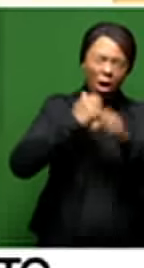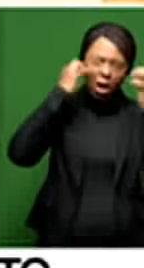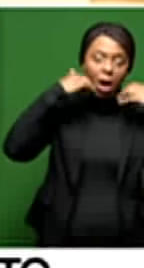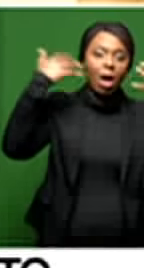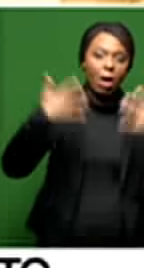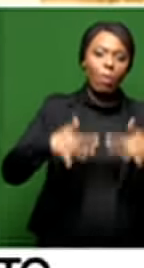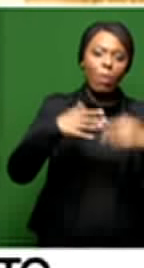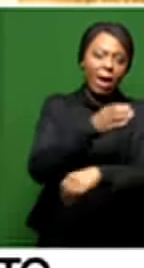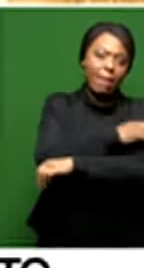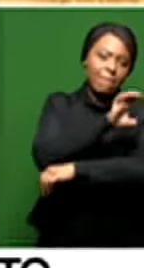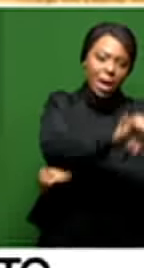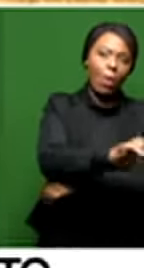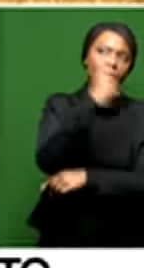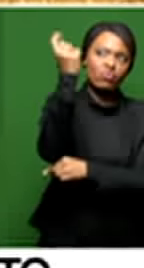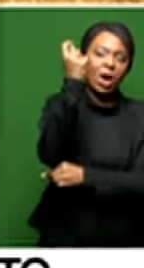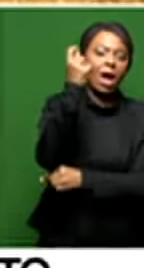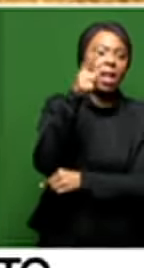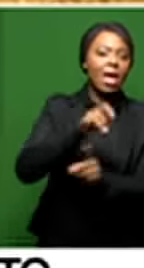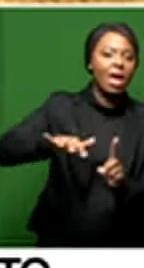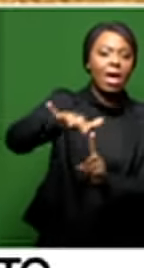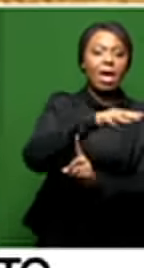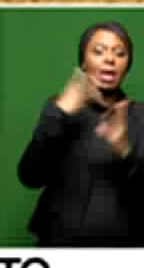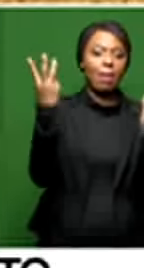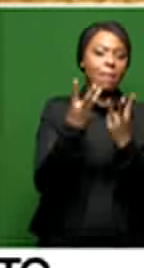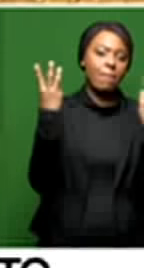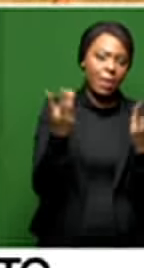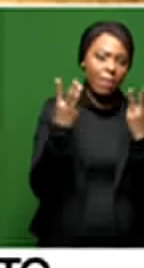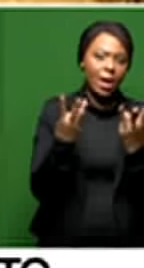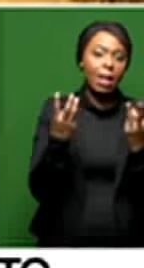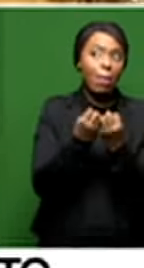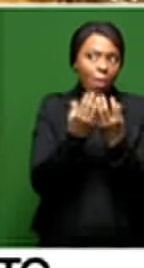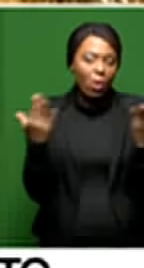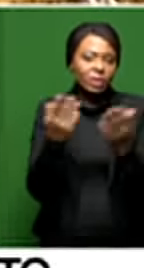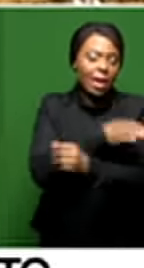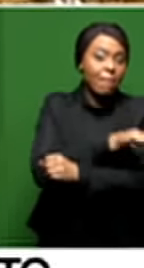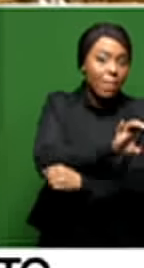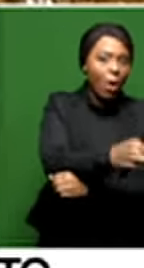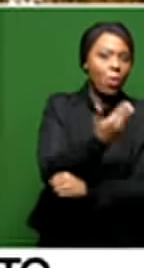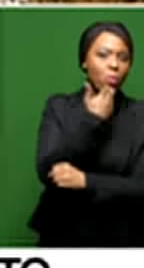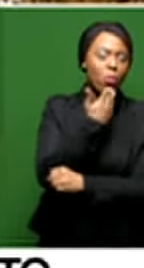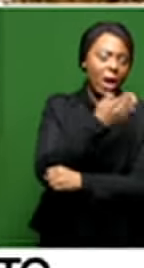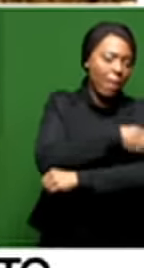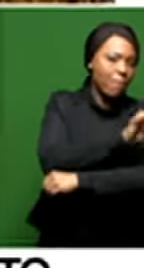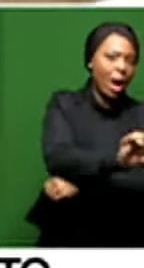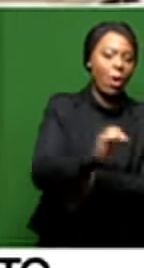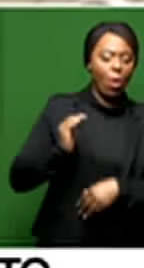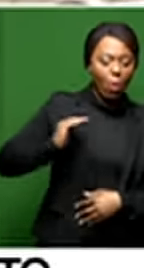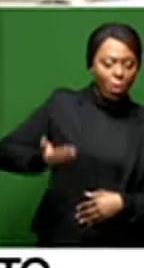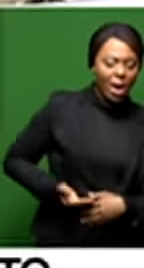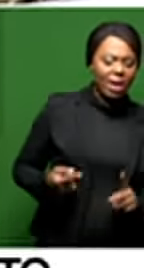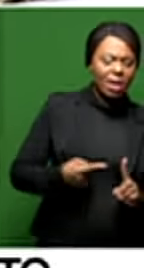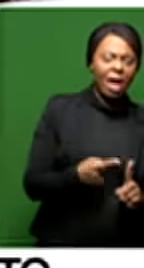empower people in rural areas. The work that she did to empower women, especially, as we know, she was very, very passionate about